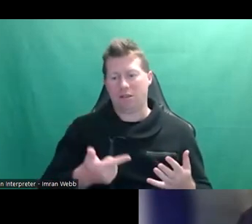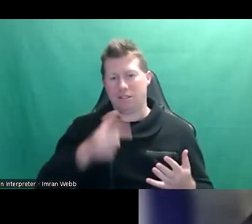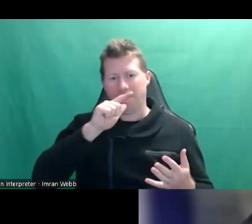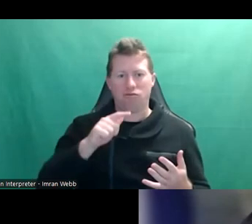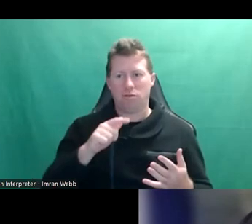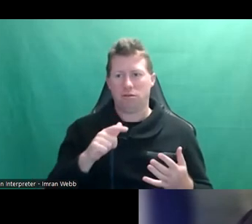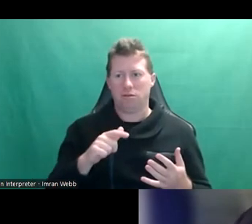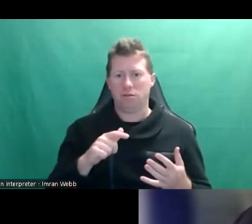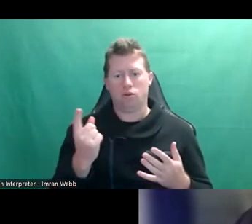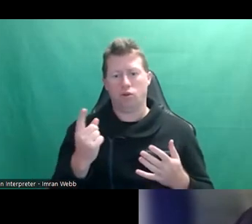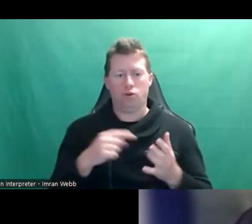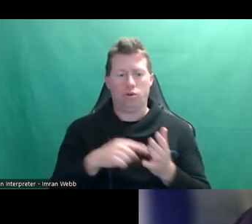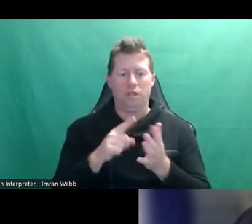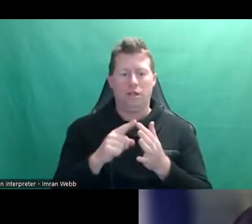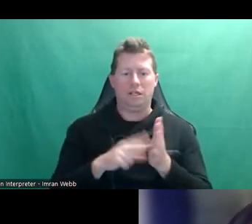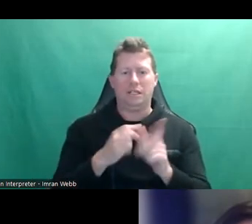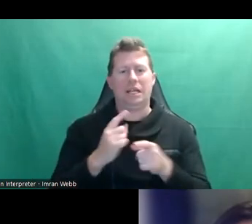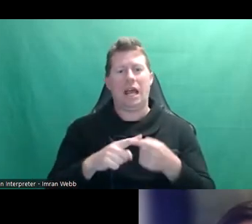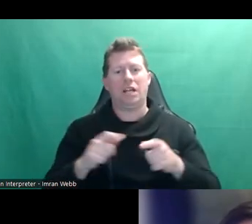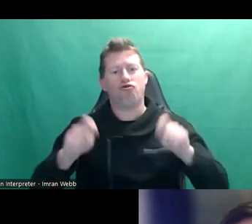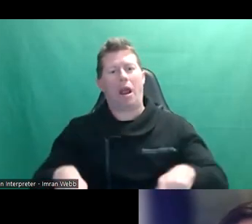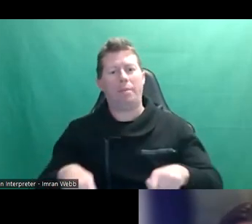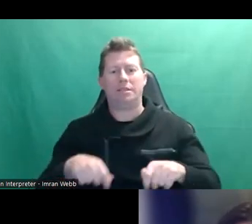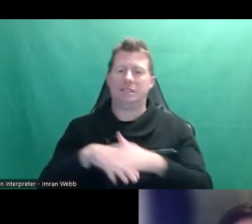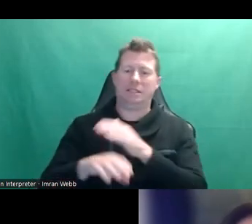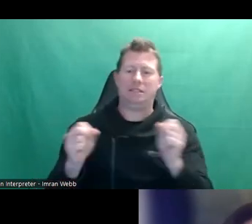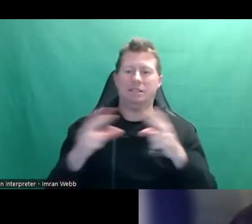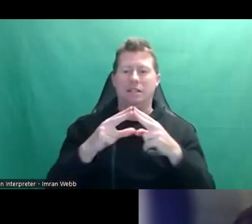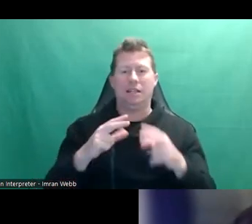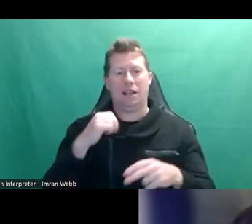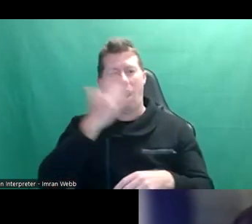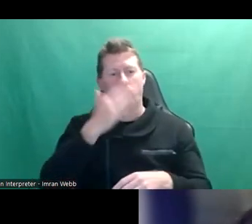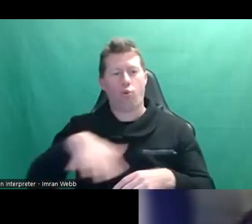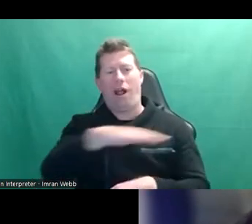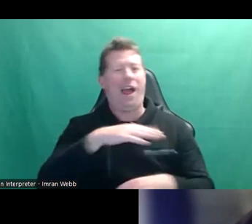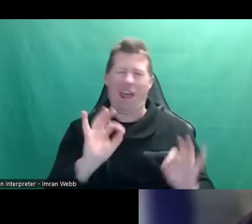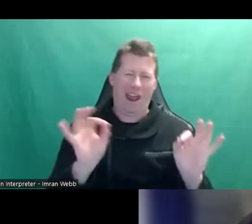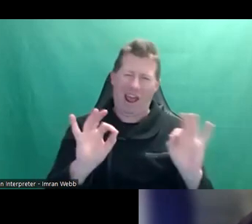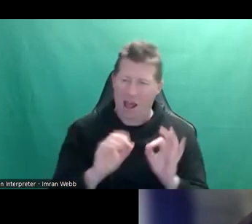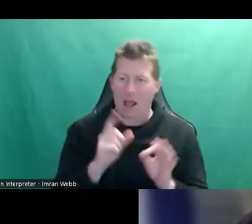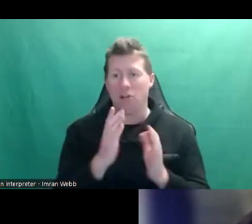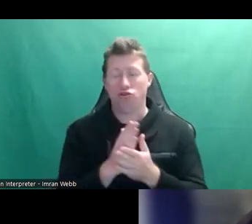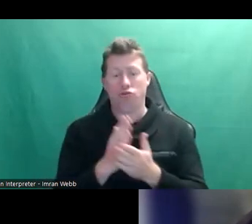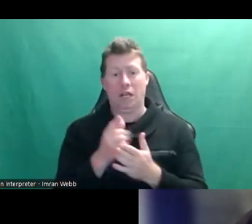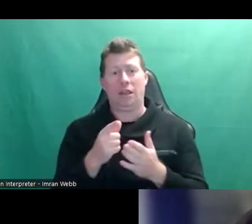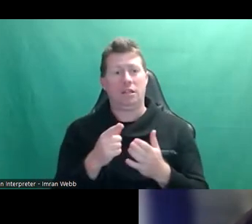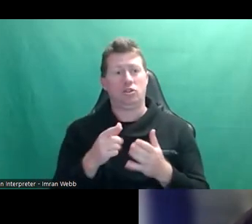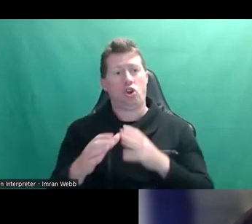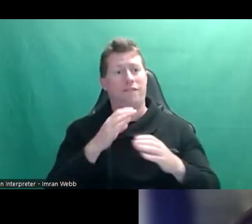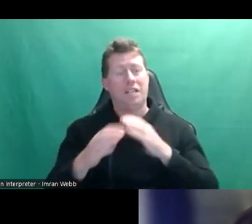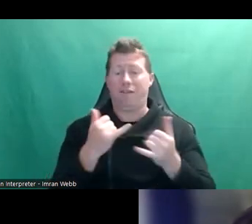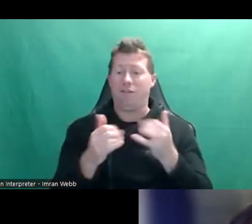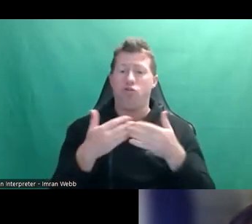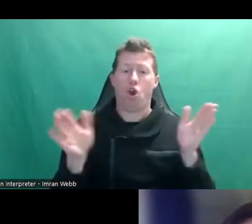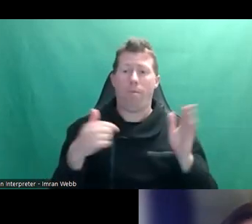rapists running around Sydney high schools. Like, that's not the case at all. So, yeah, these conversations, I think, have been really frank. And I speak at schools